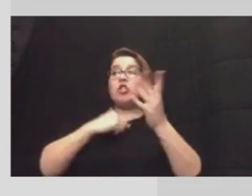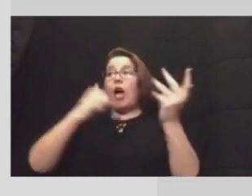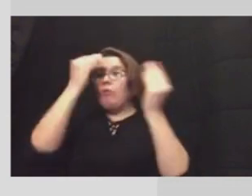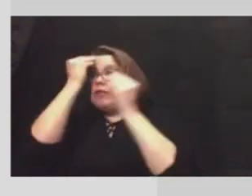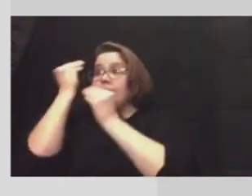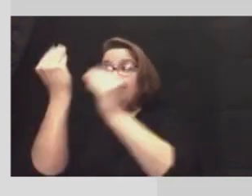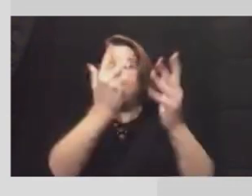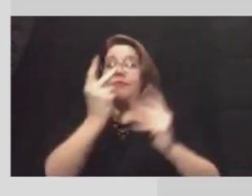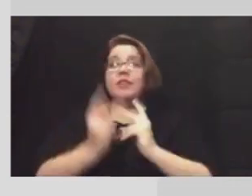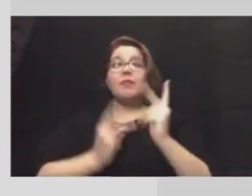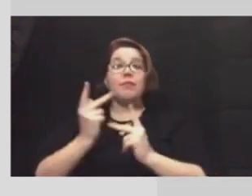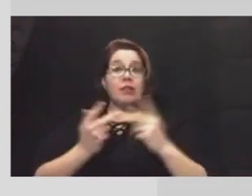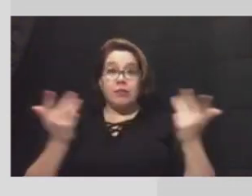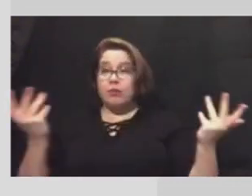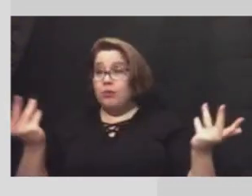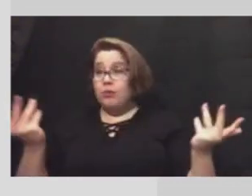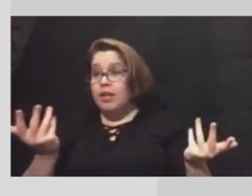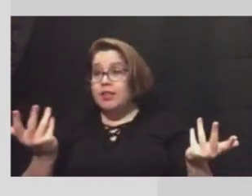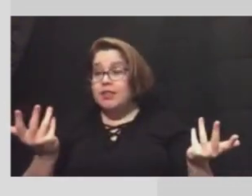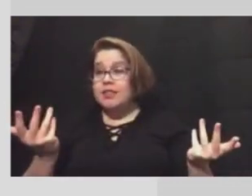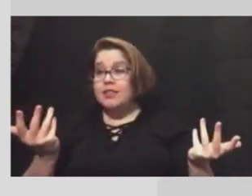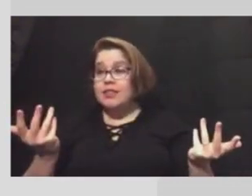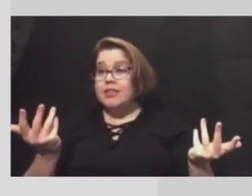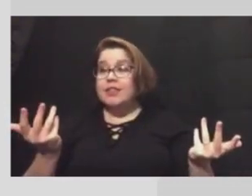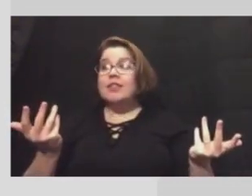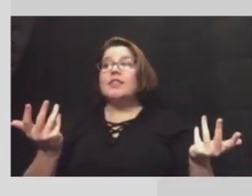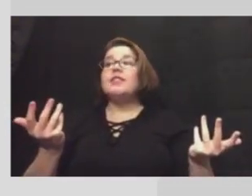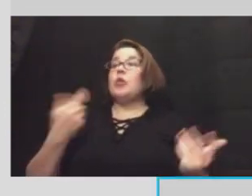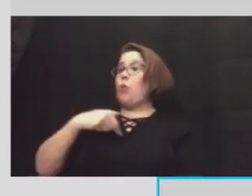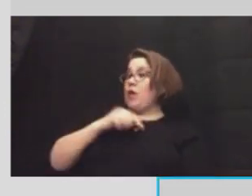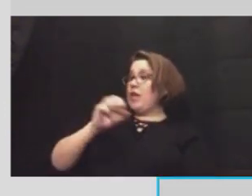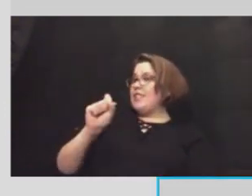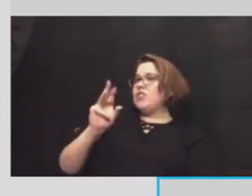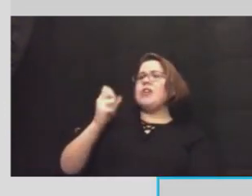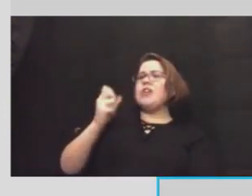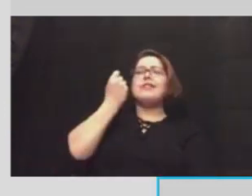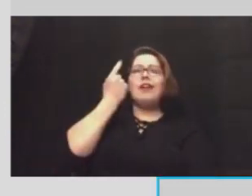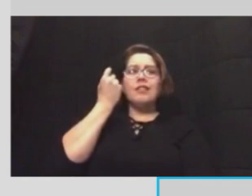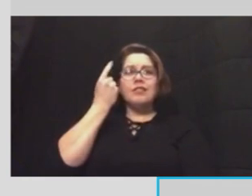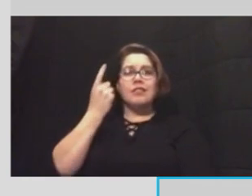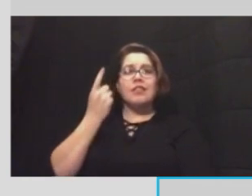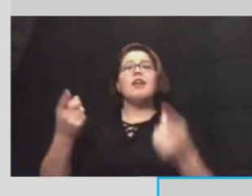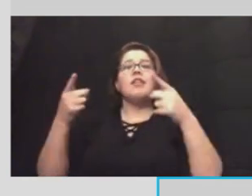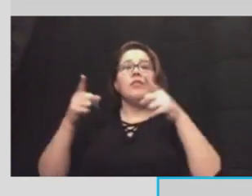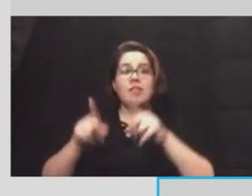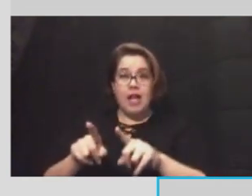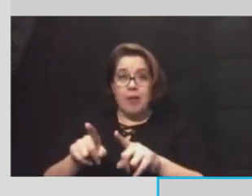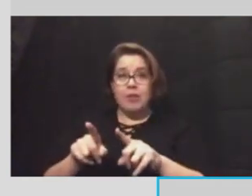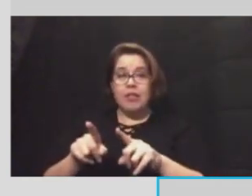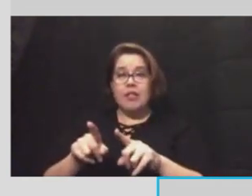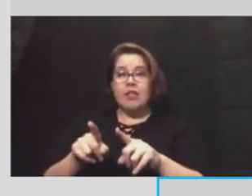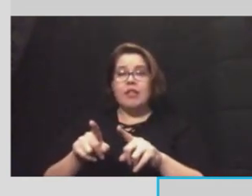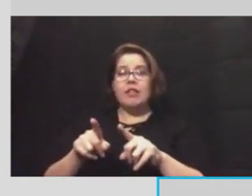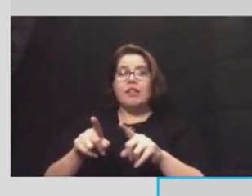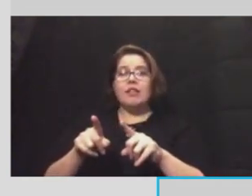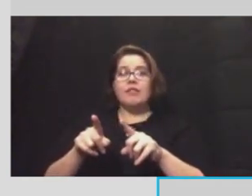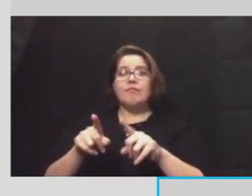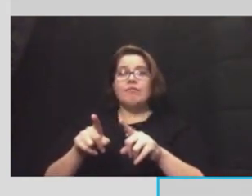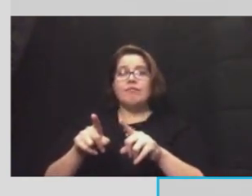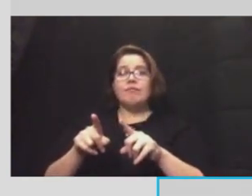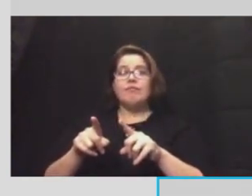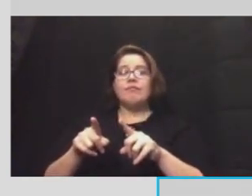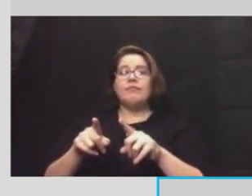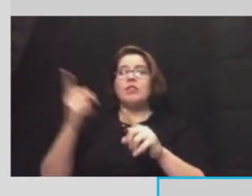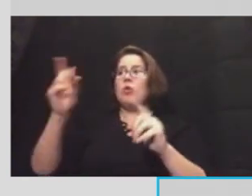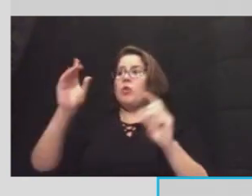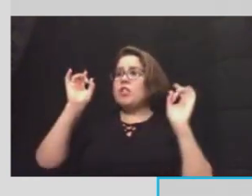those people is that we at SAWS understand what's going on the collapse that